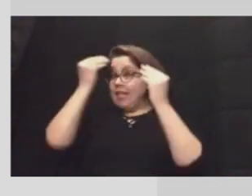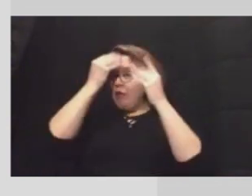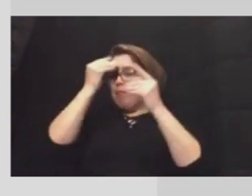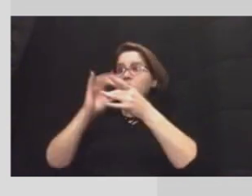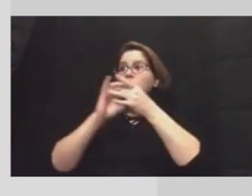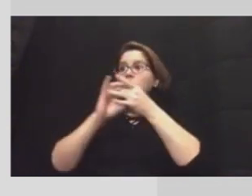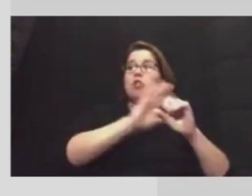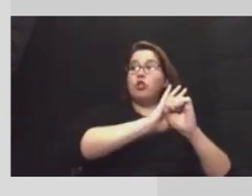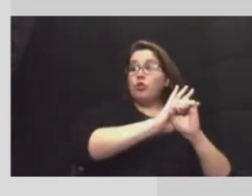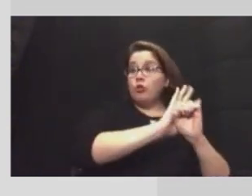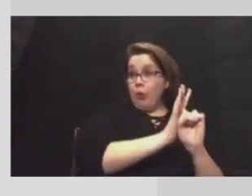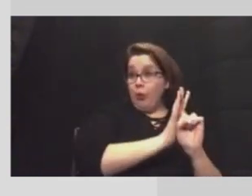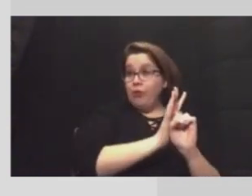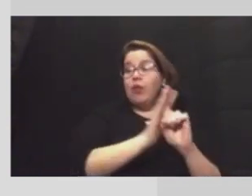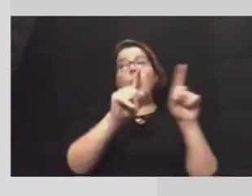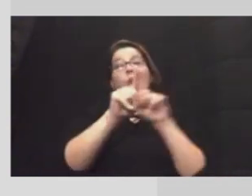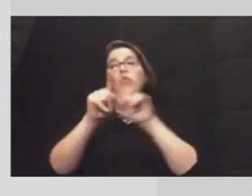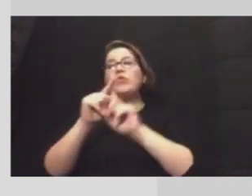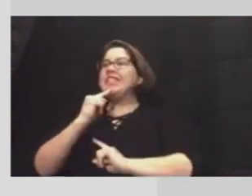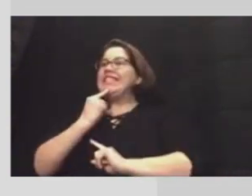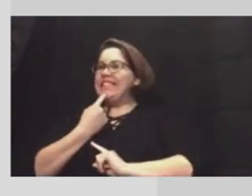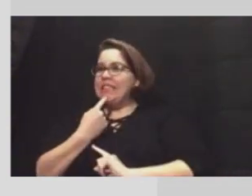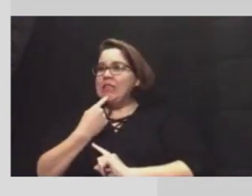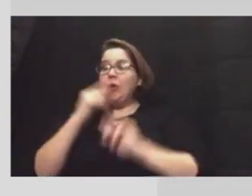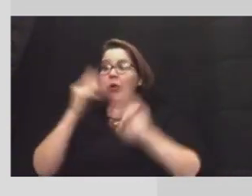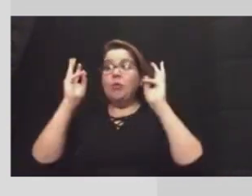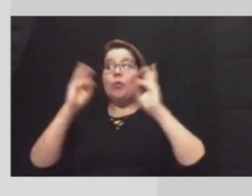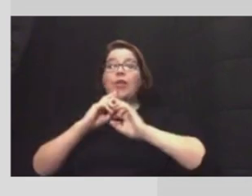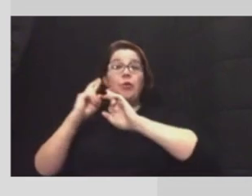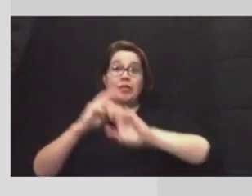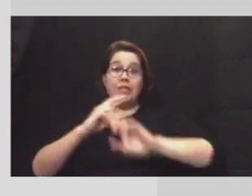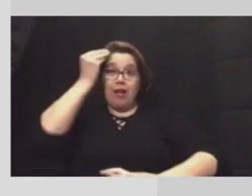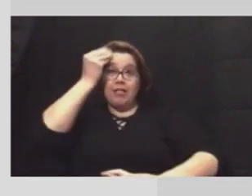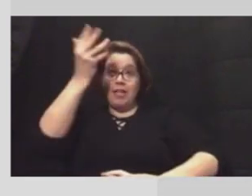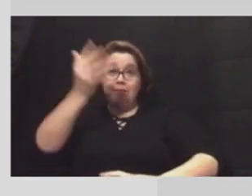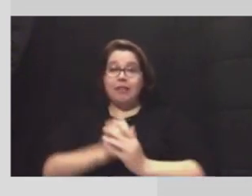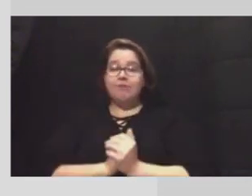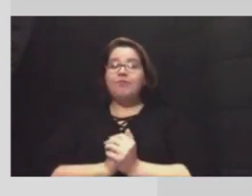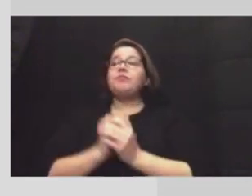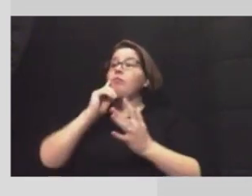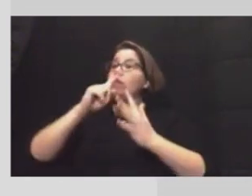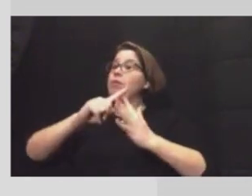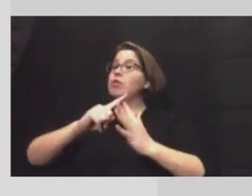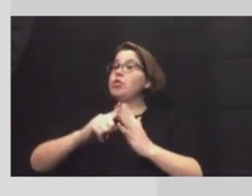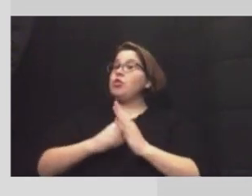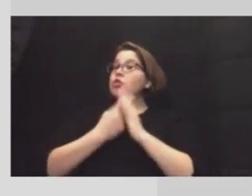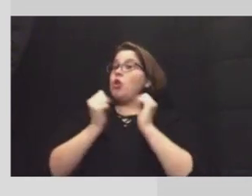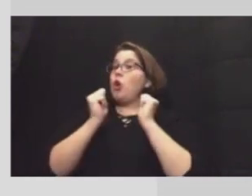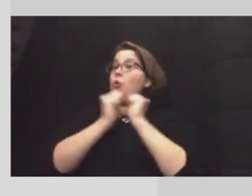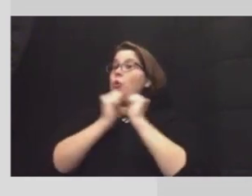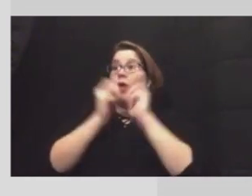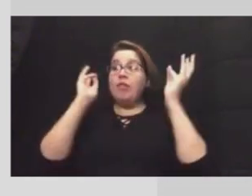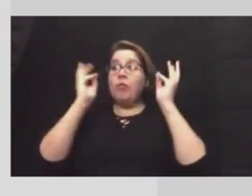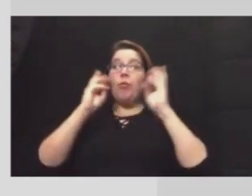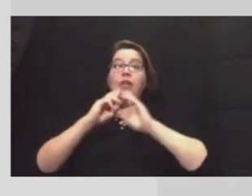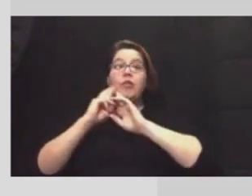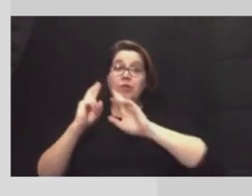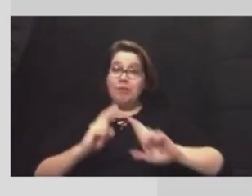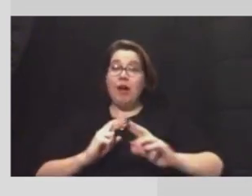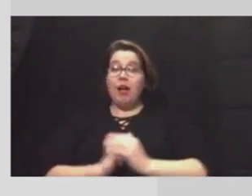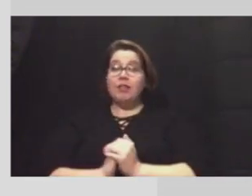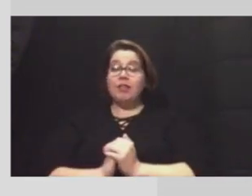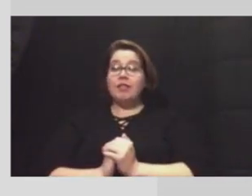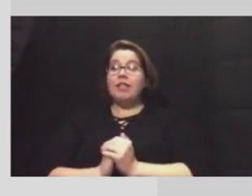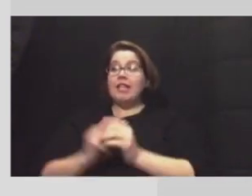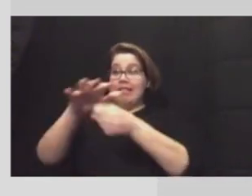-19 update and a severe winter weather response update. So let me start with the weather response. The